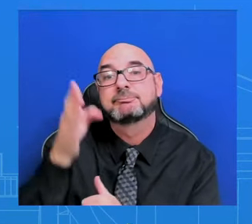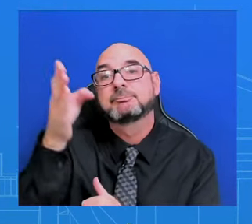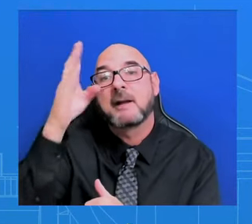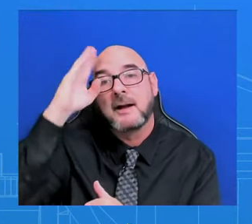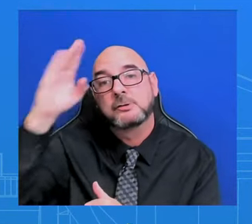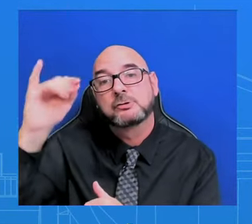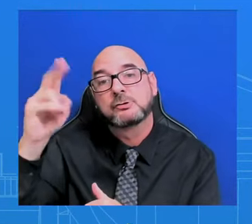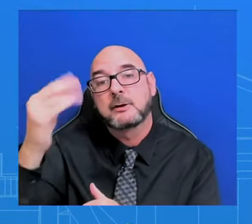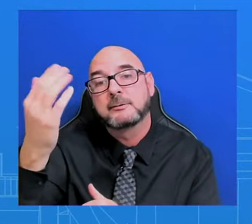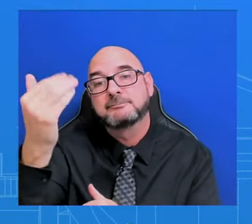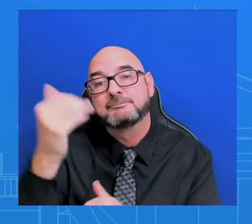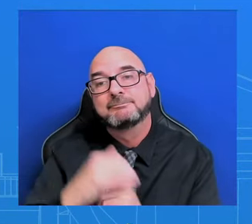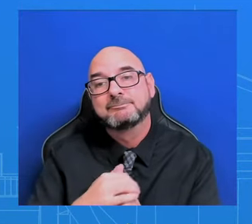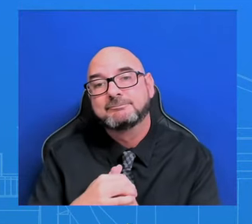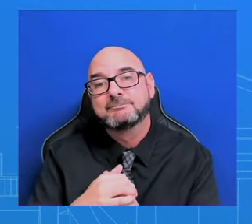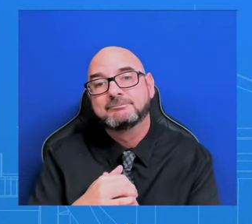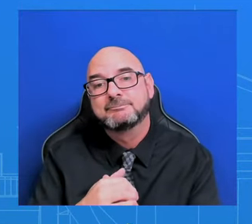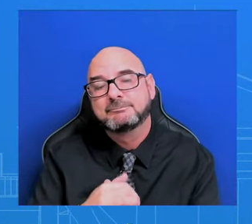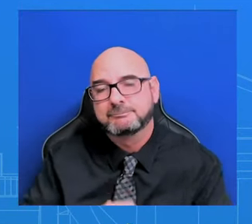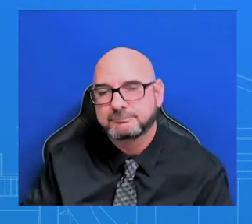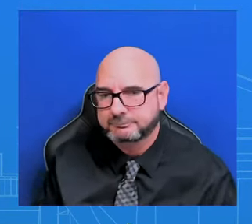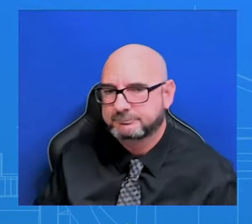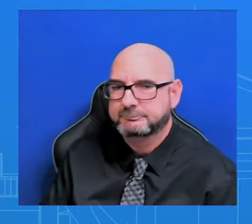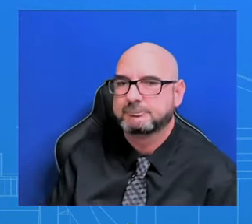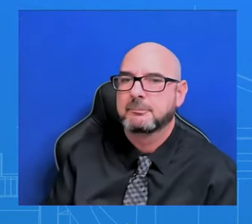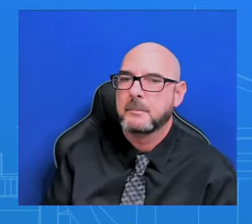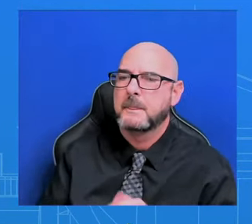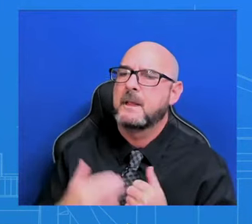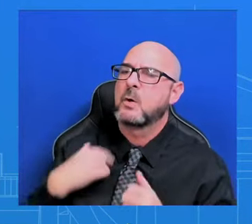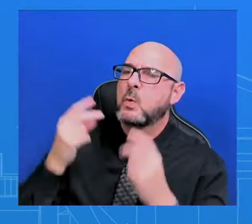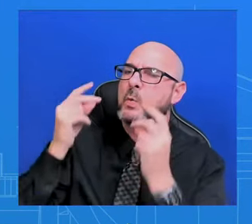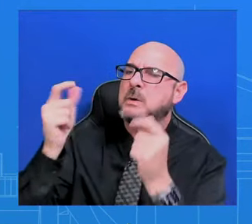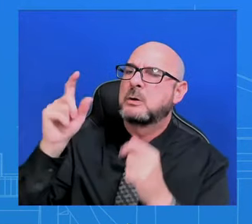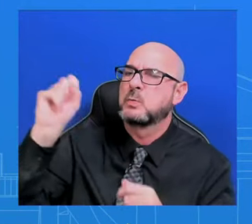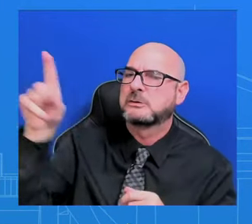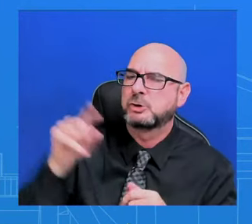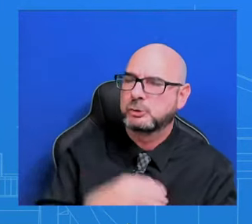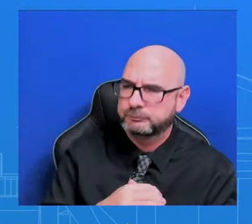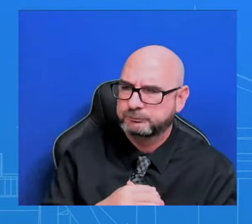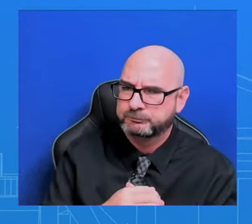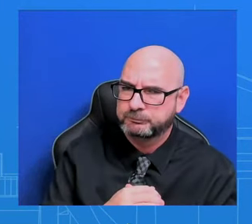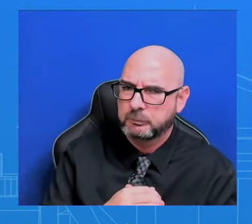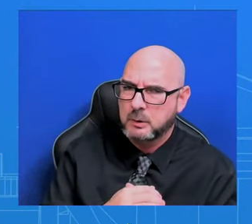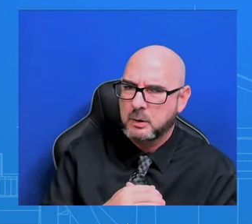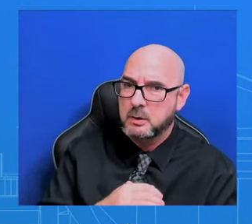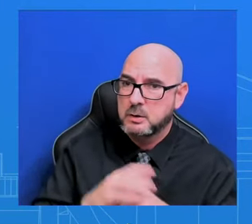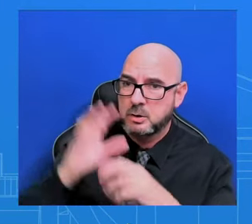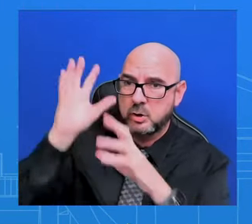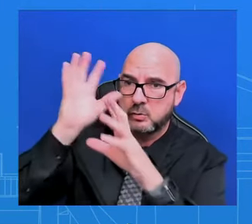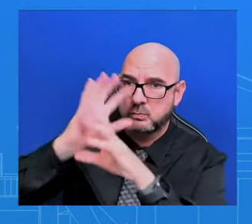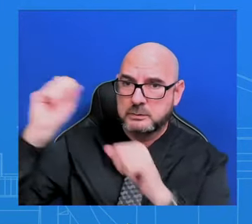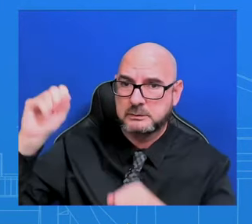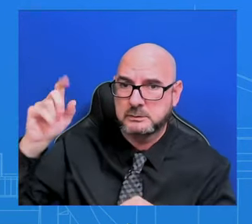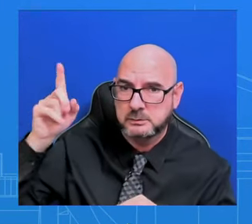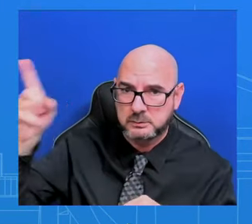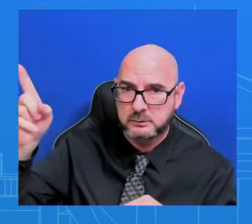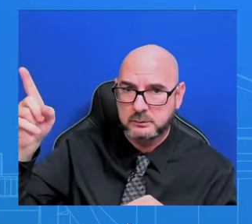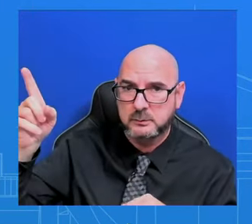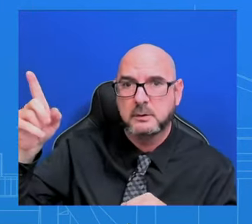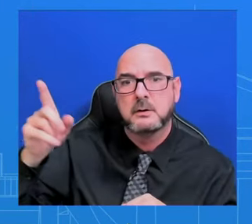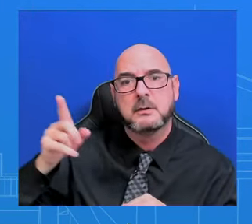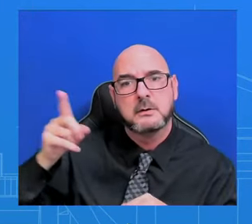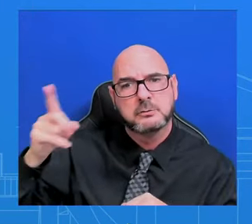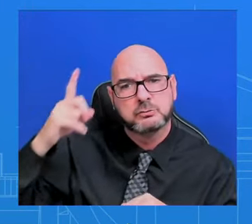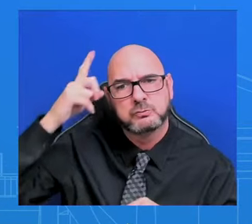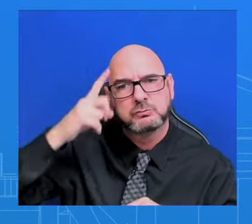Just a quick question about whether the administration includes environmental impact assessments in calculating how to